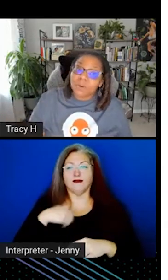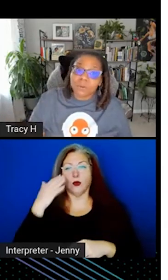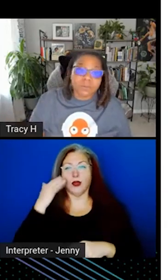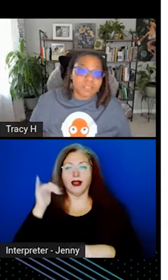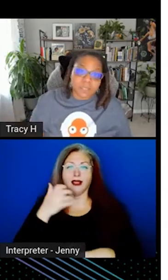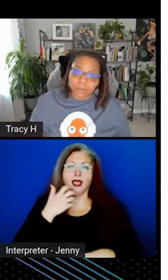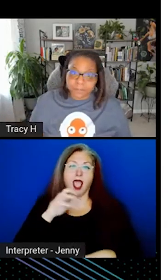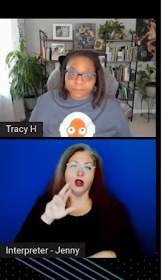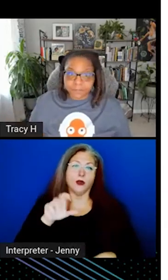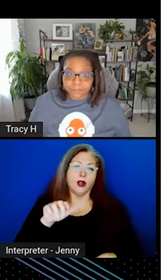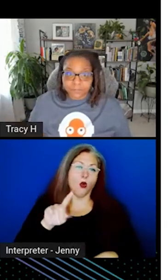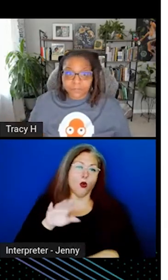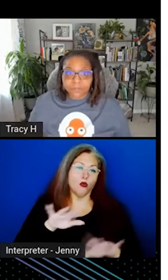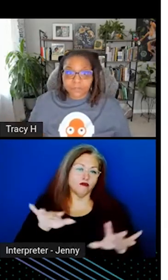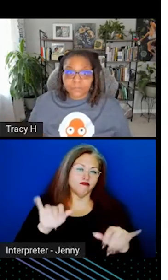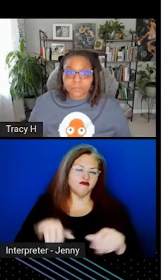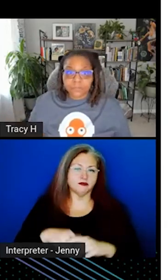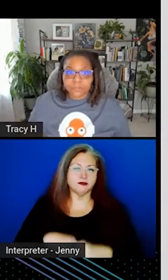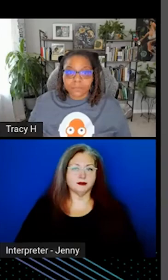reload, et cetera.